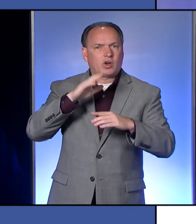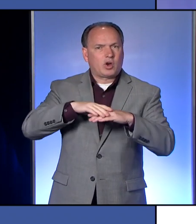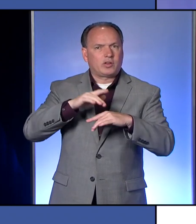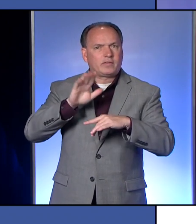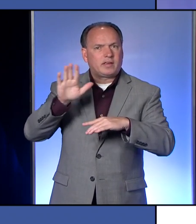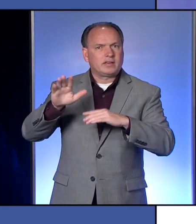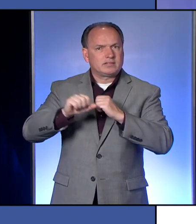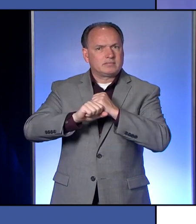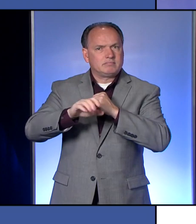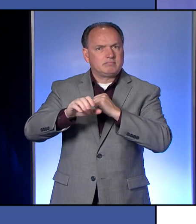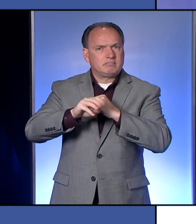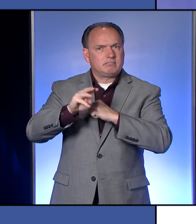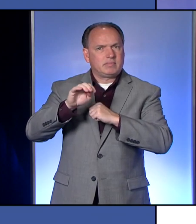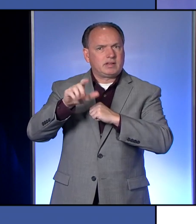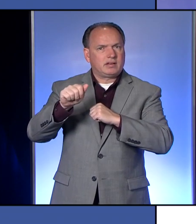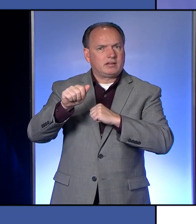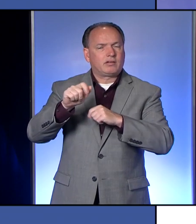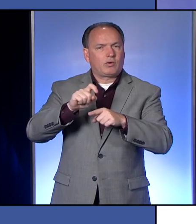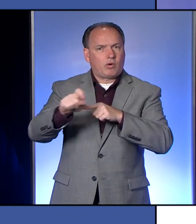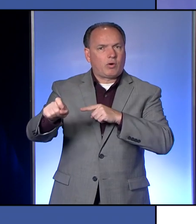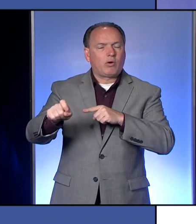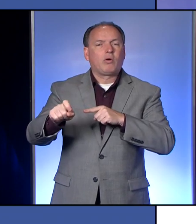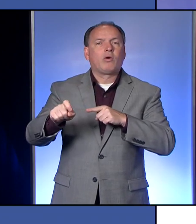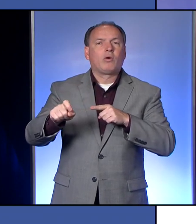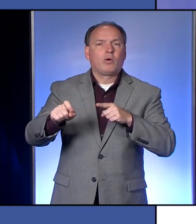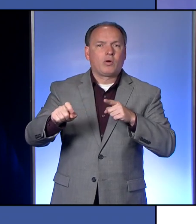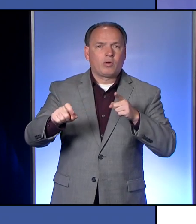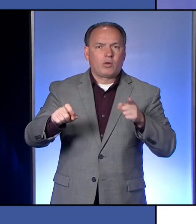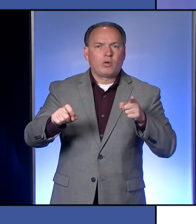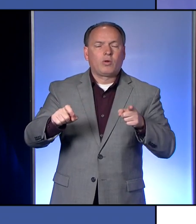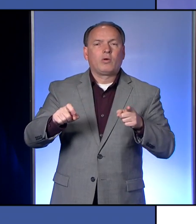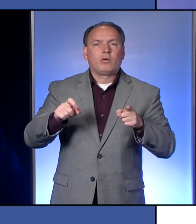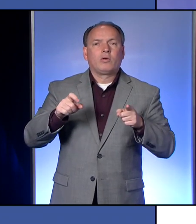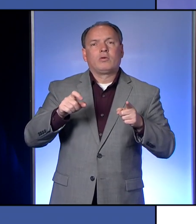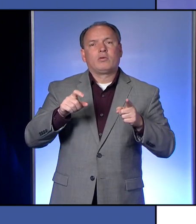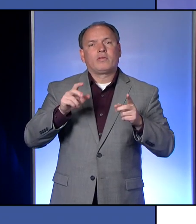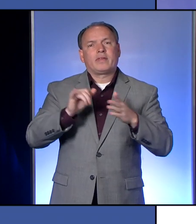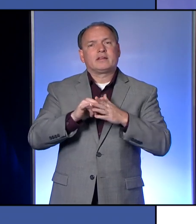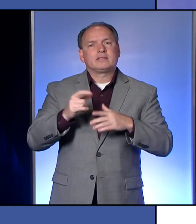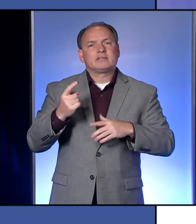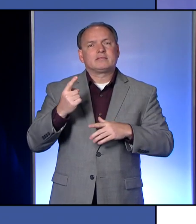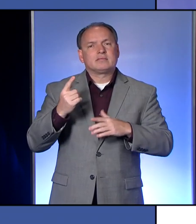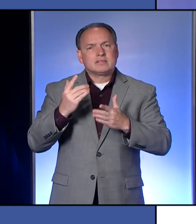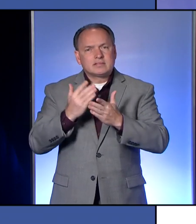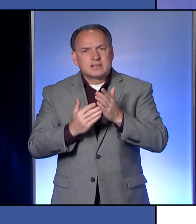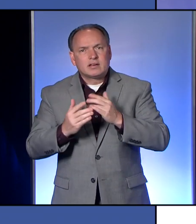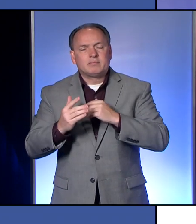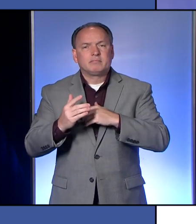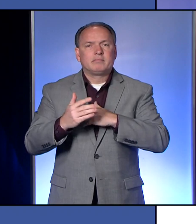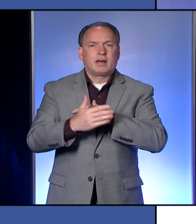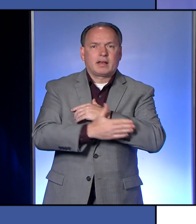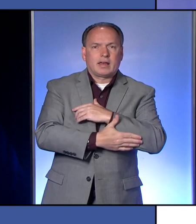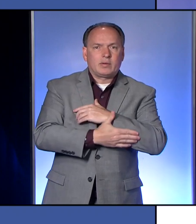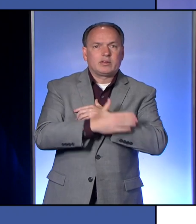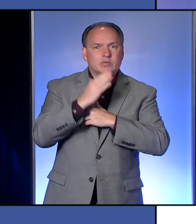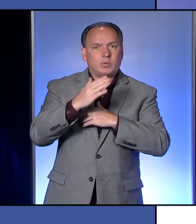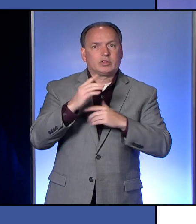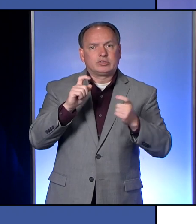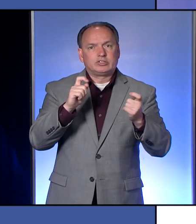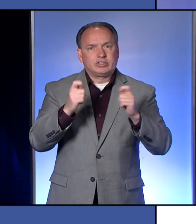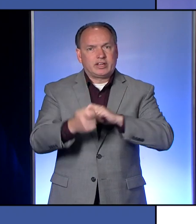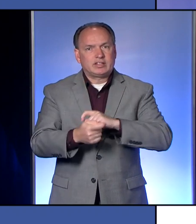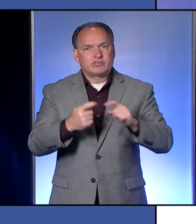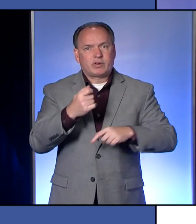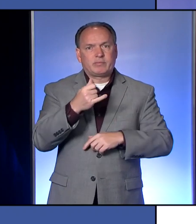afternoon, I didn't hear myself, but Matty O'Neal sent me a text on it, that some counties actually can go from yellow to green this week. Based on the